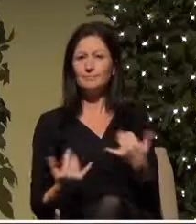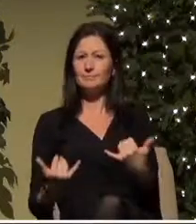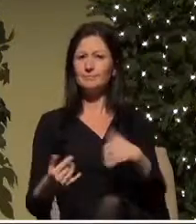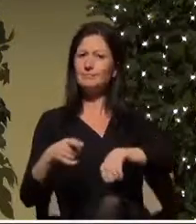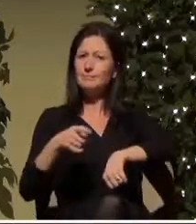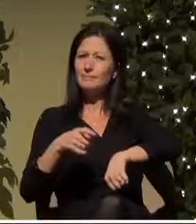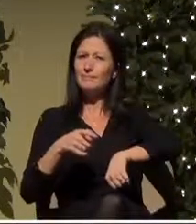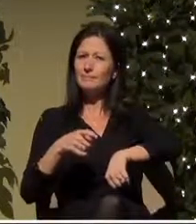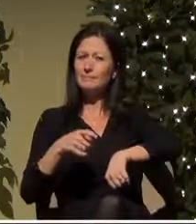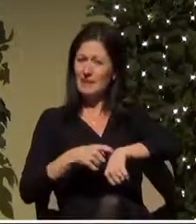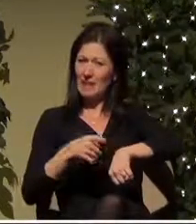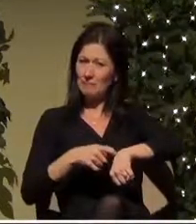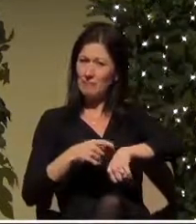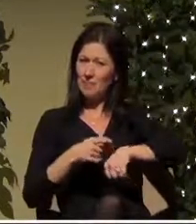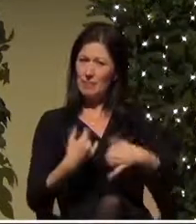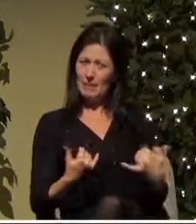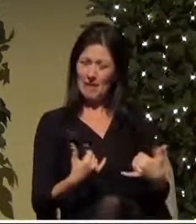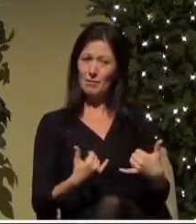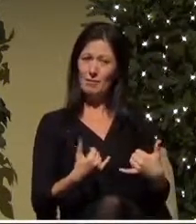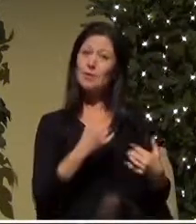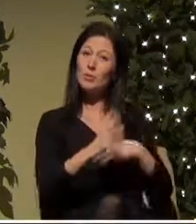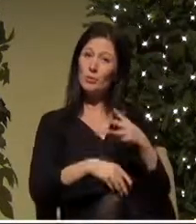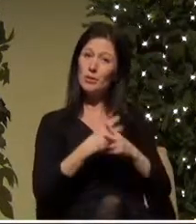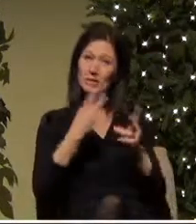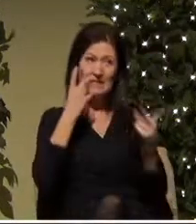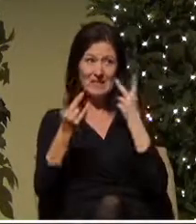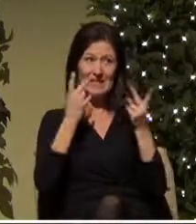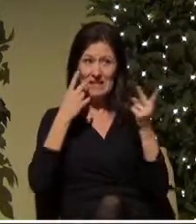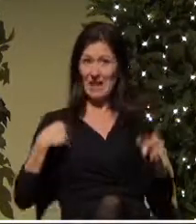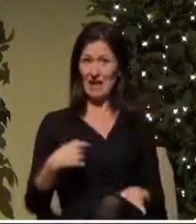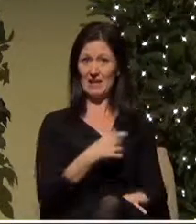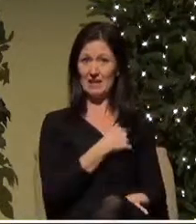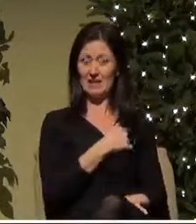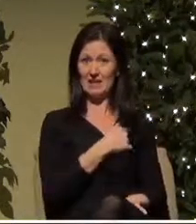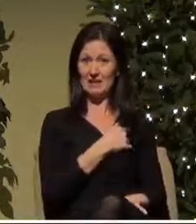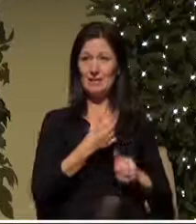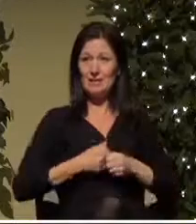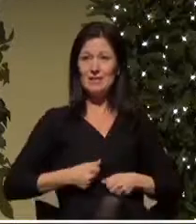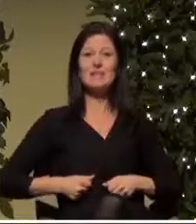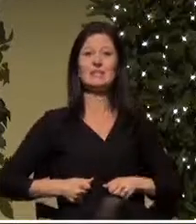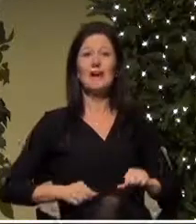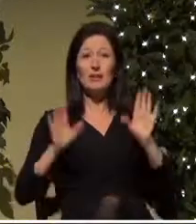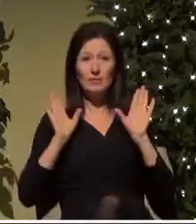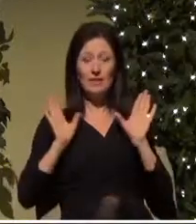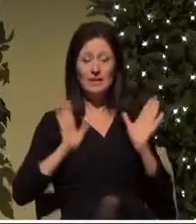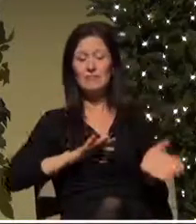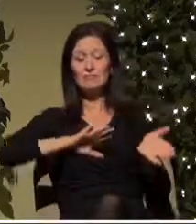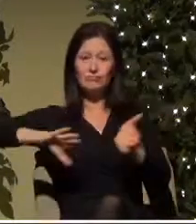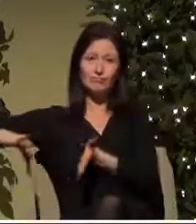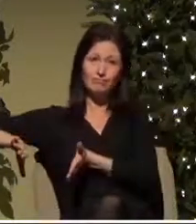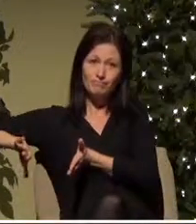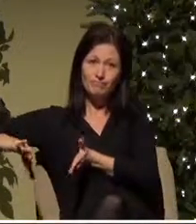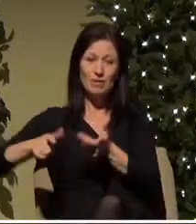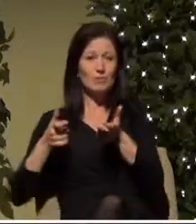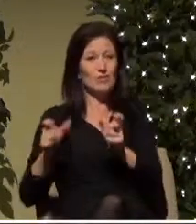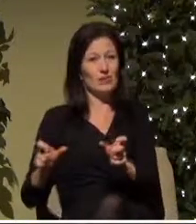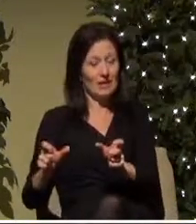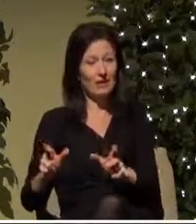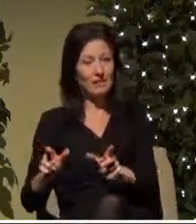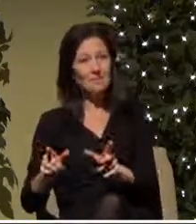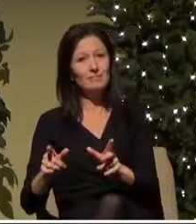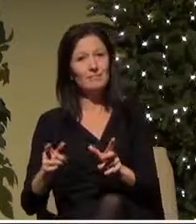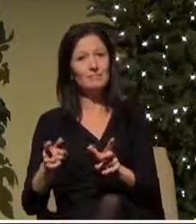see us laying down these important things and when they see us in this moment of sacrifice and restraint and our Christian